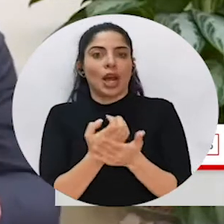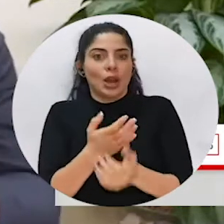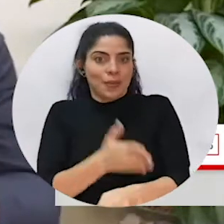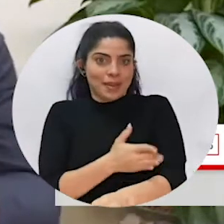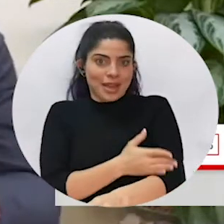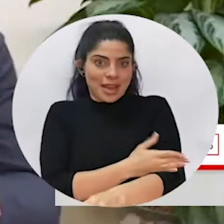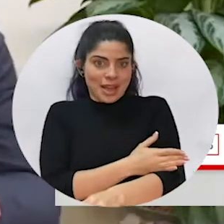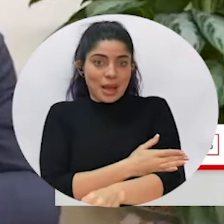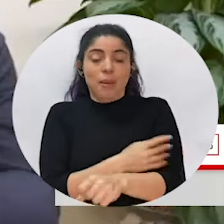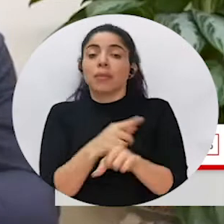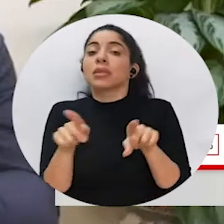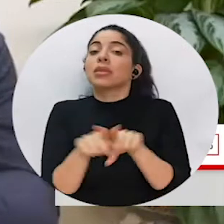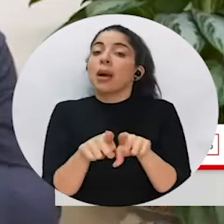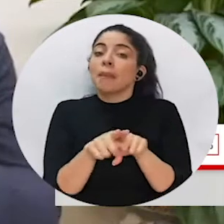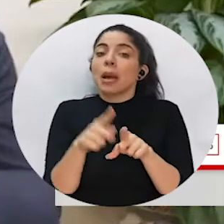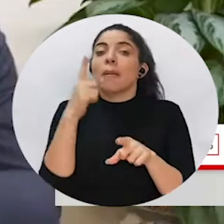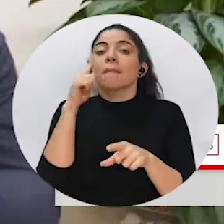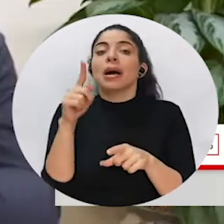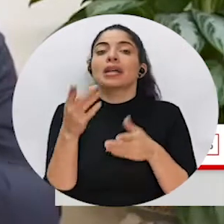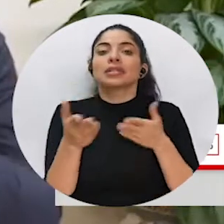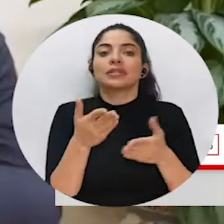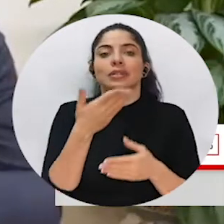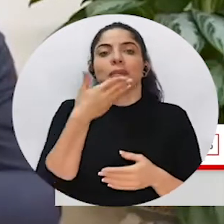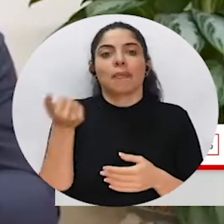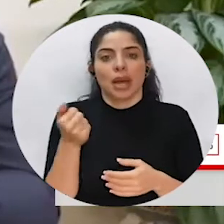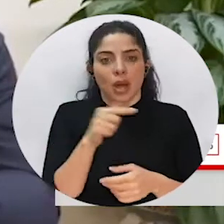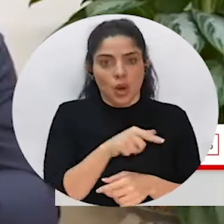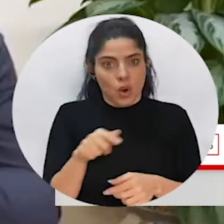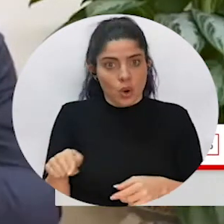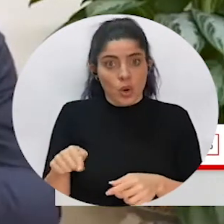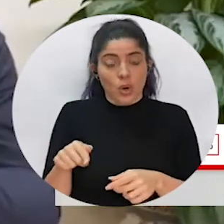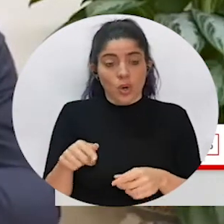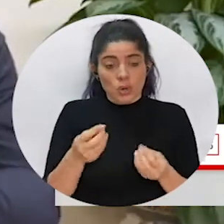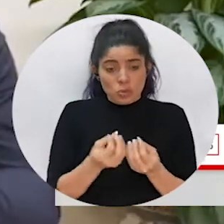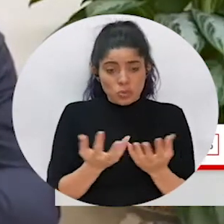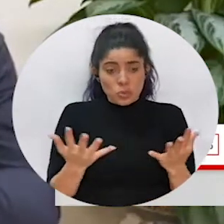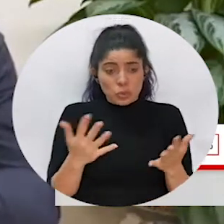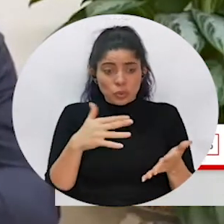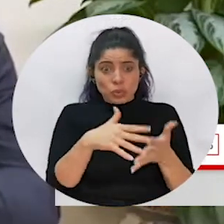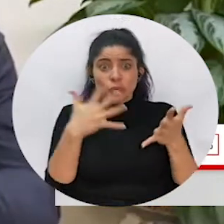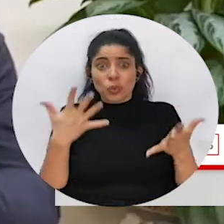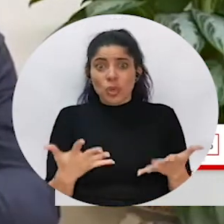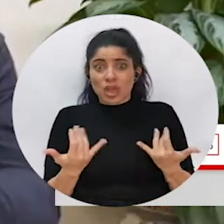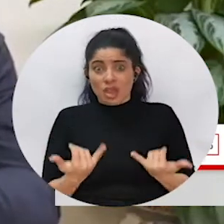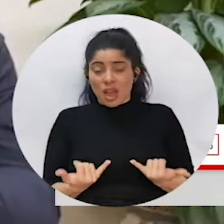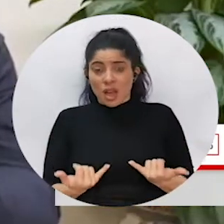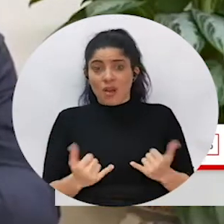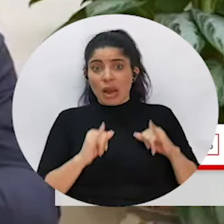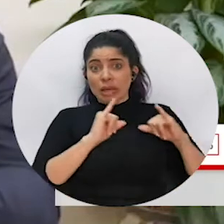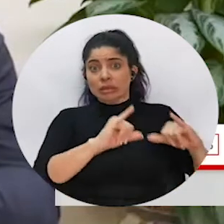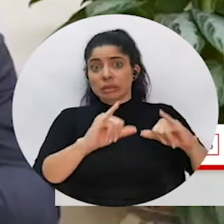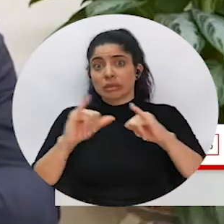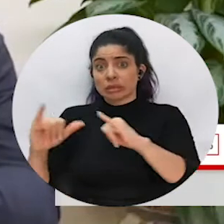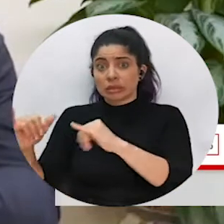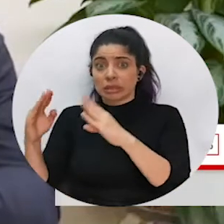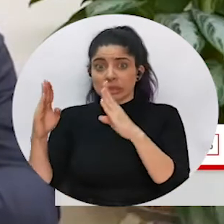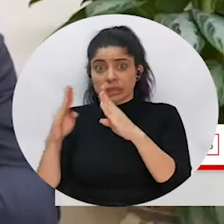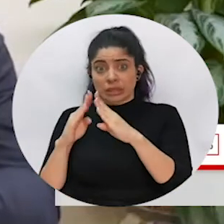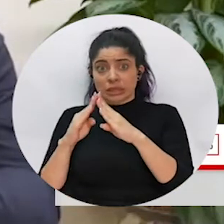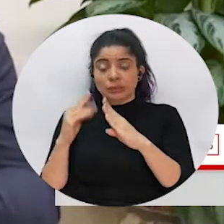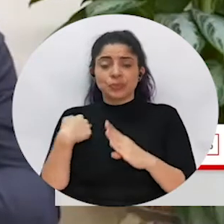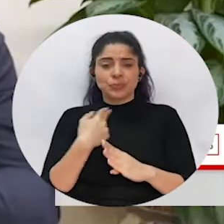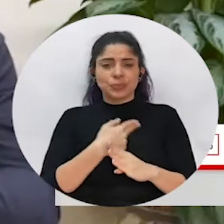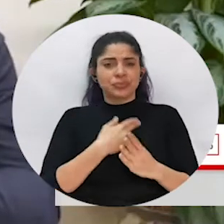the economic recovery, but also to provide better services. And given that many students have to stay at other